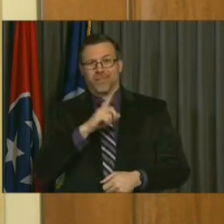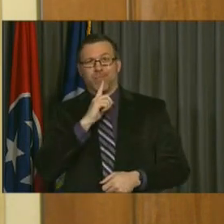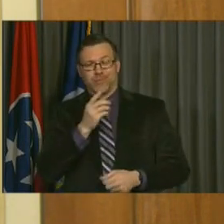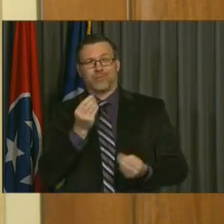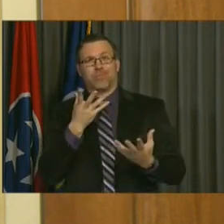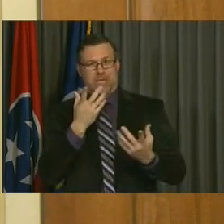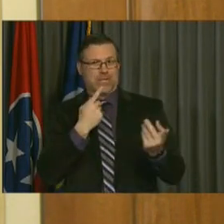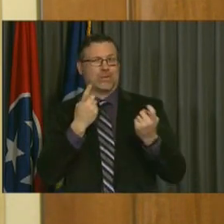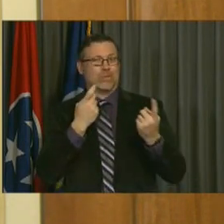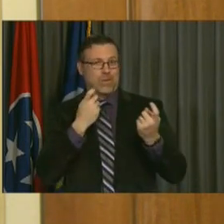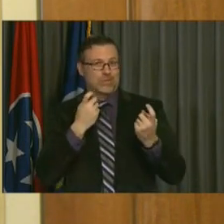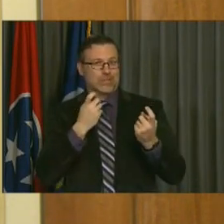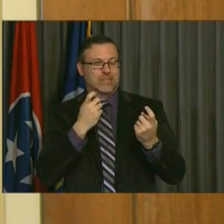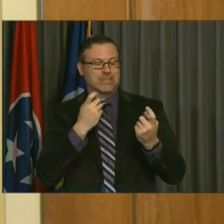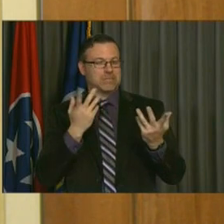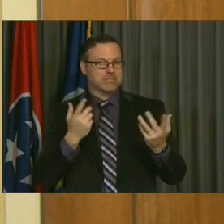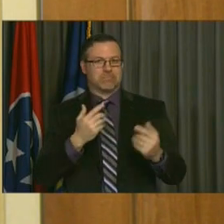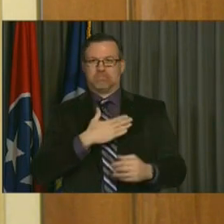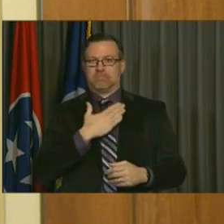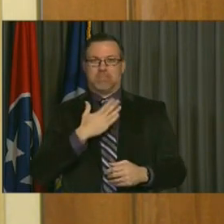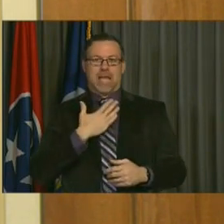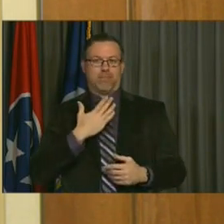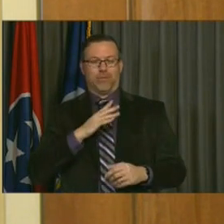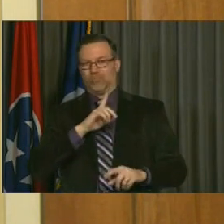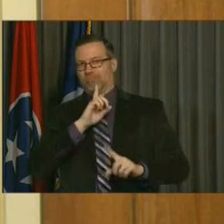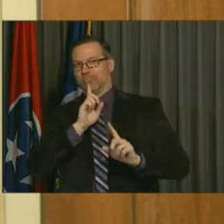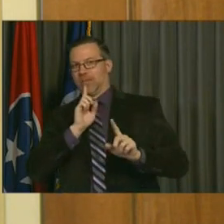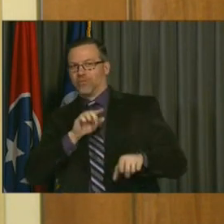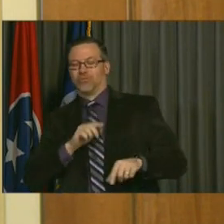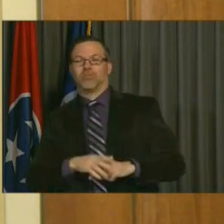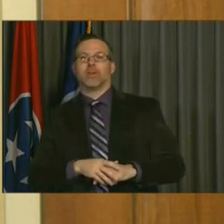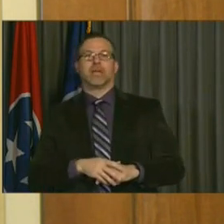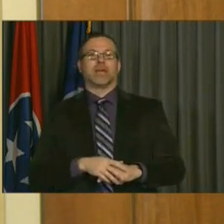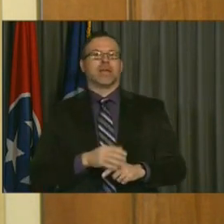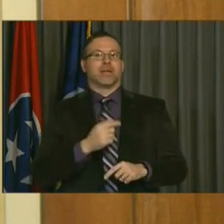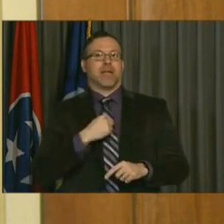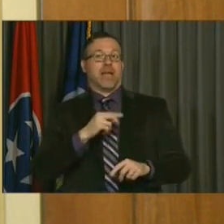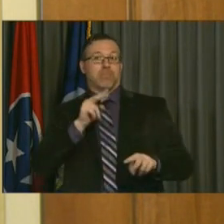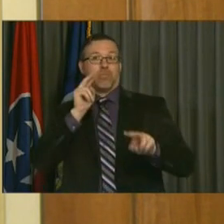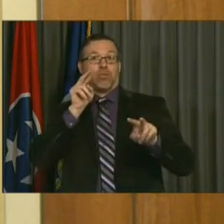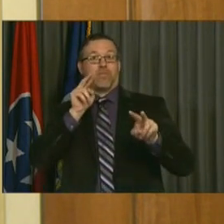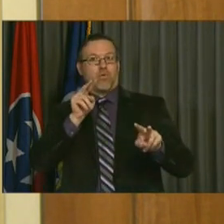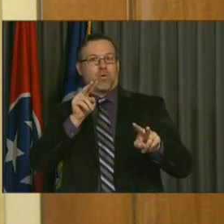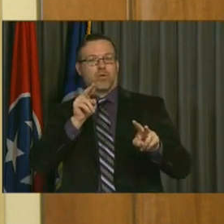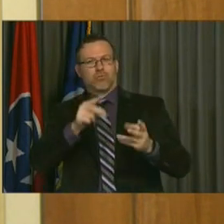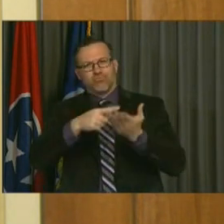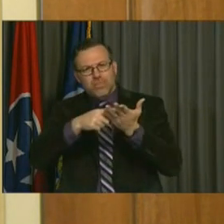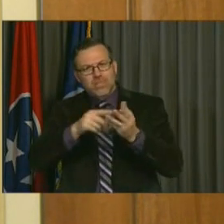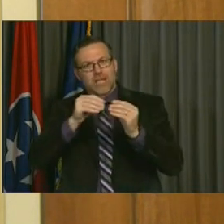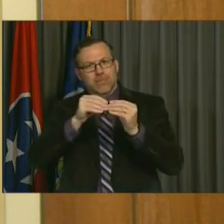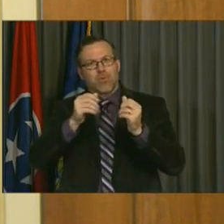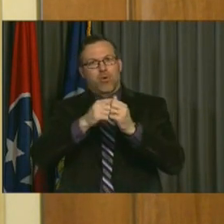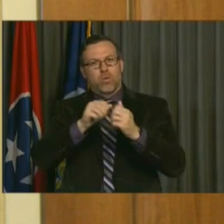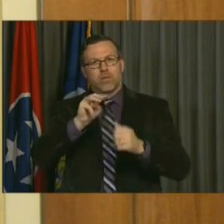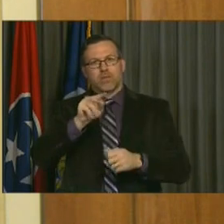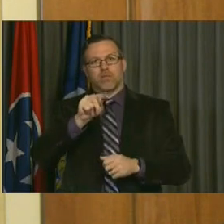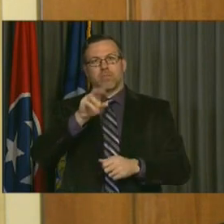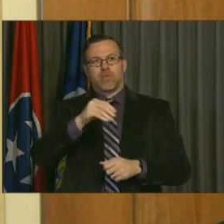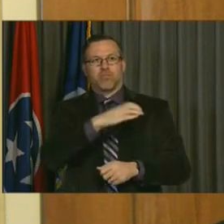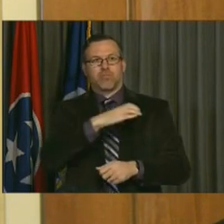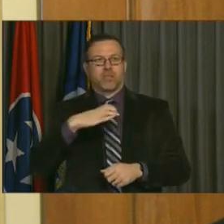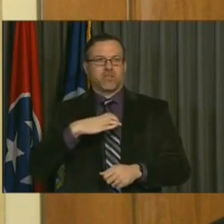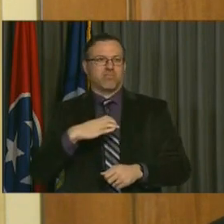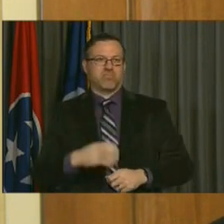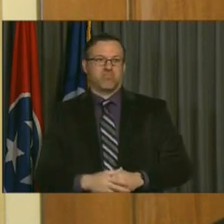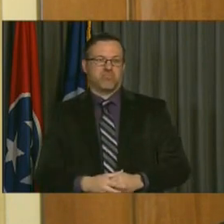that come up about that and we'll be happy to answer any of those and look forward to the opportunity to discuss this further with council. Now I'm going to turn